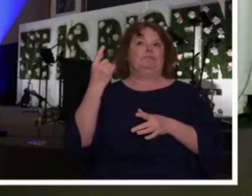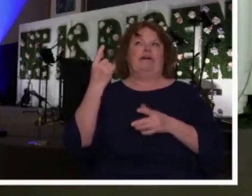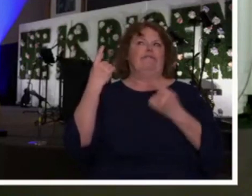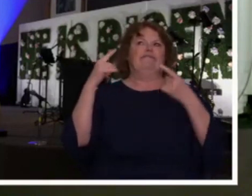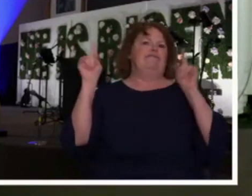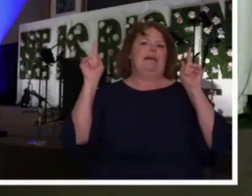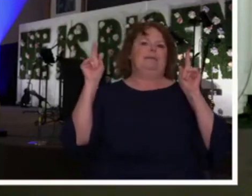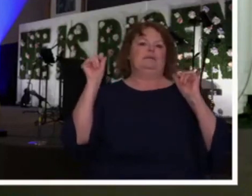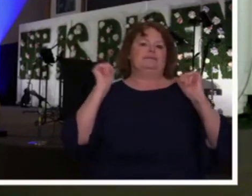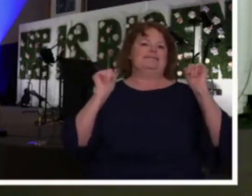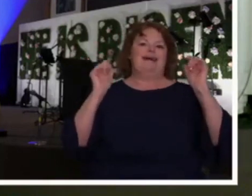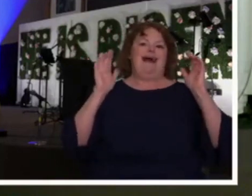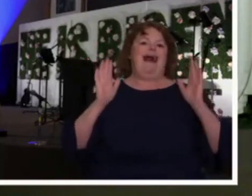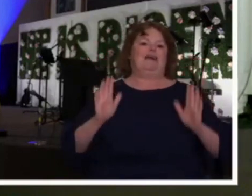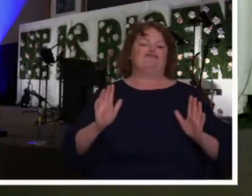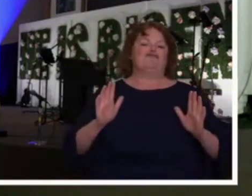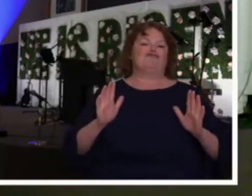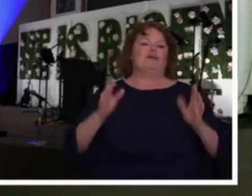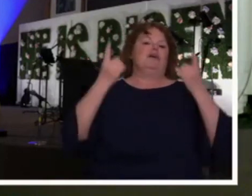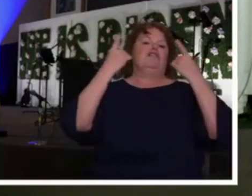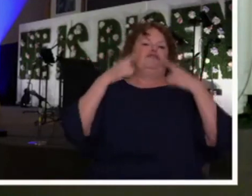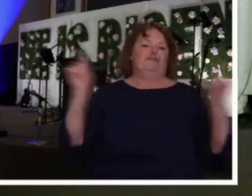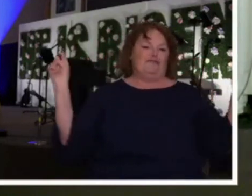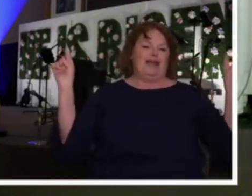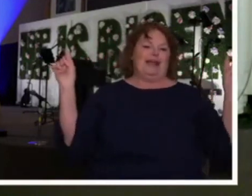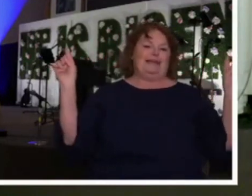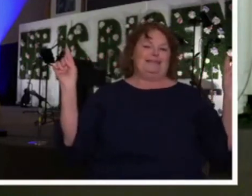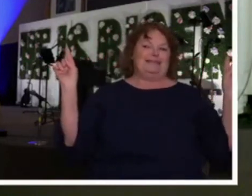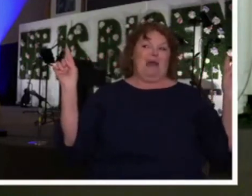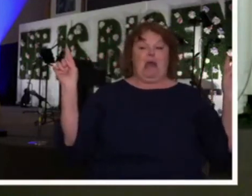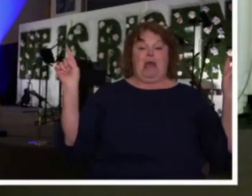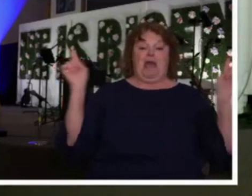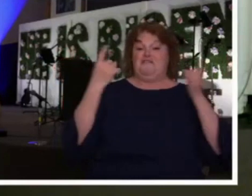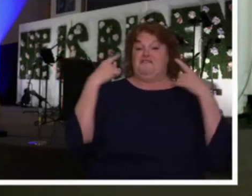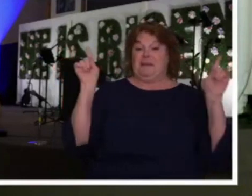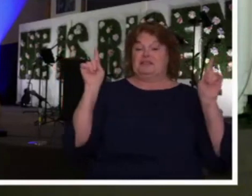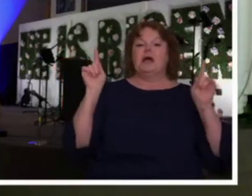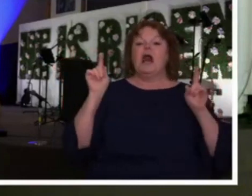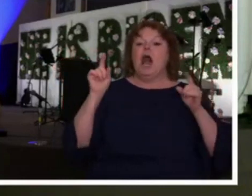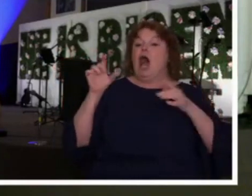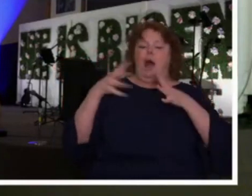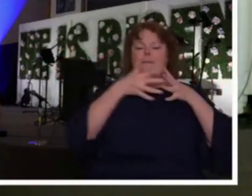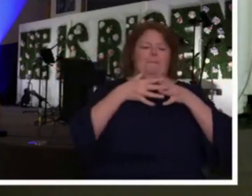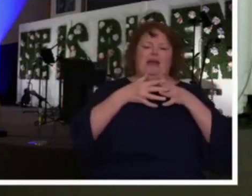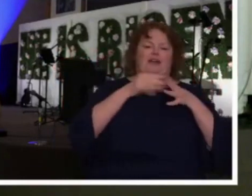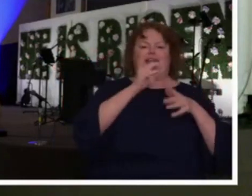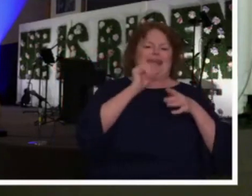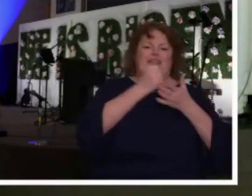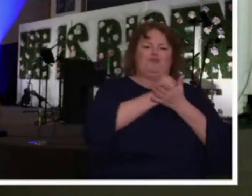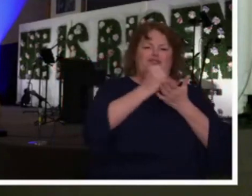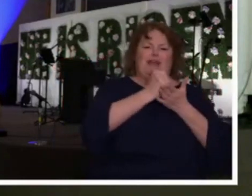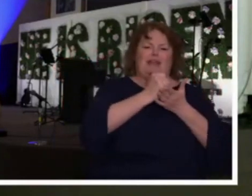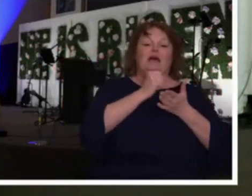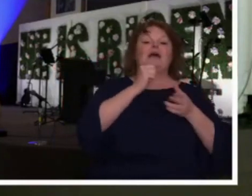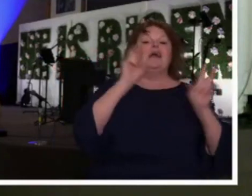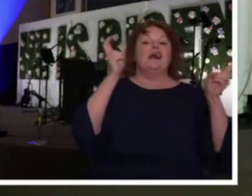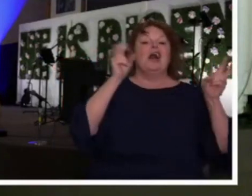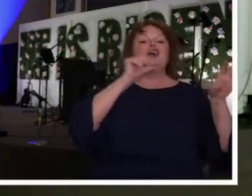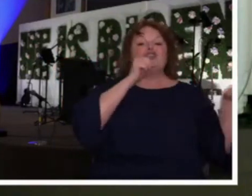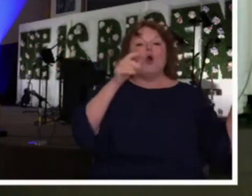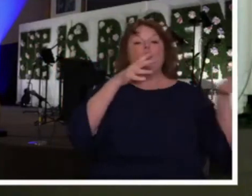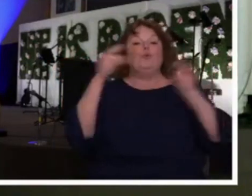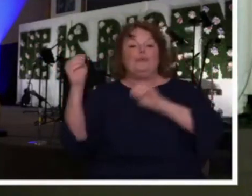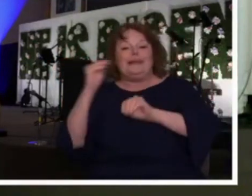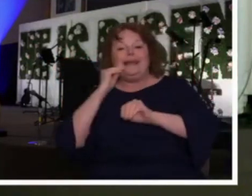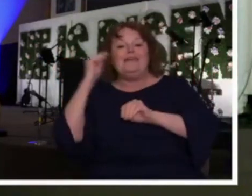scheduled on those commercials. And perhaps you have heard it. It said, The American Express card, don't leave